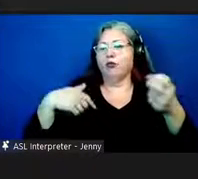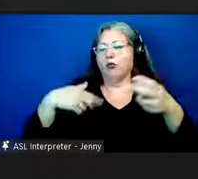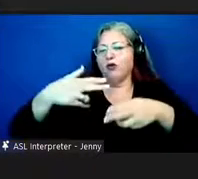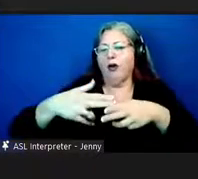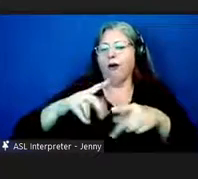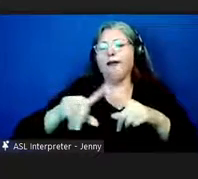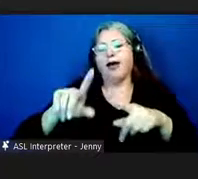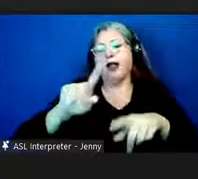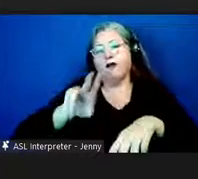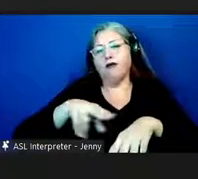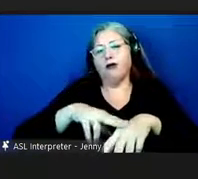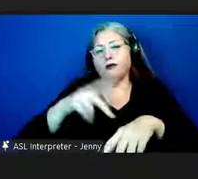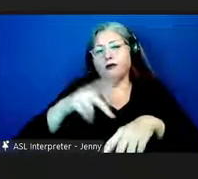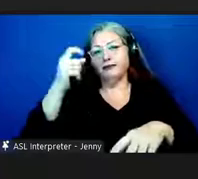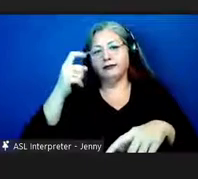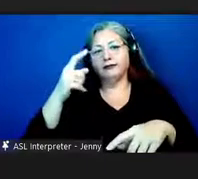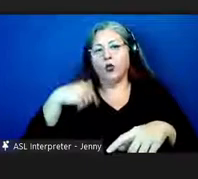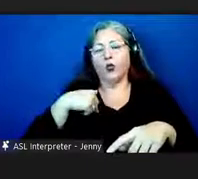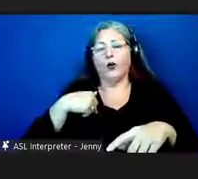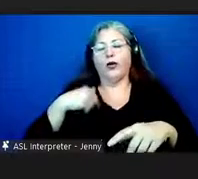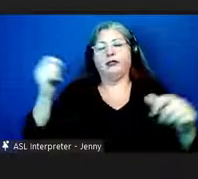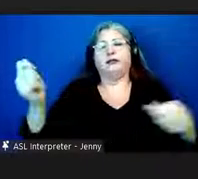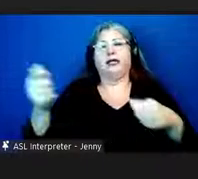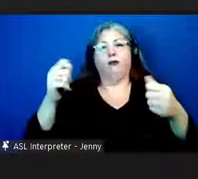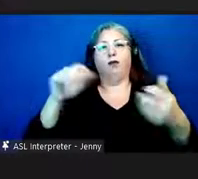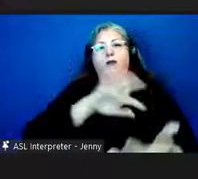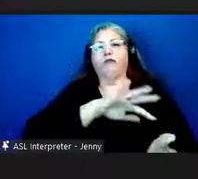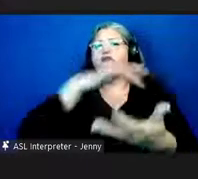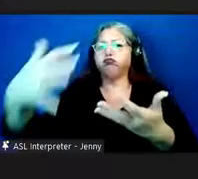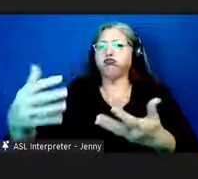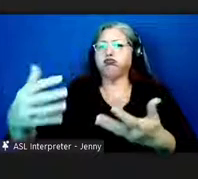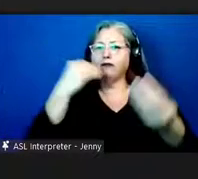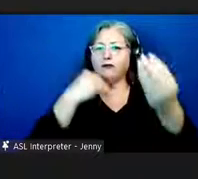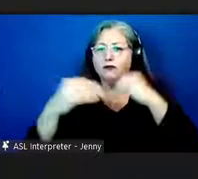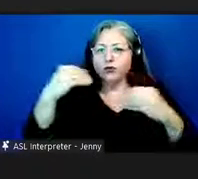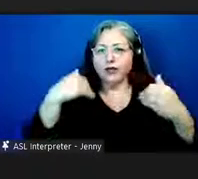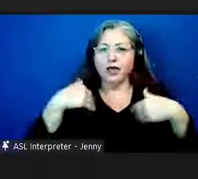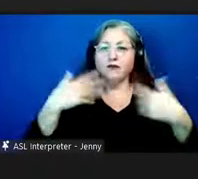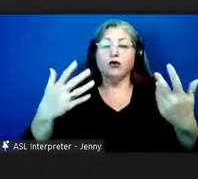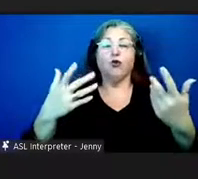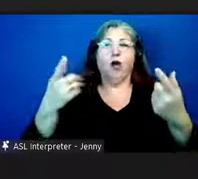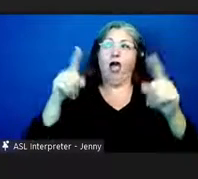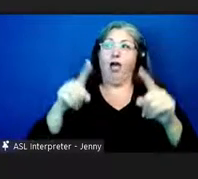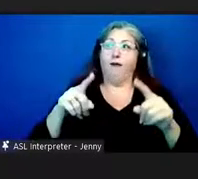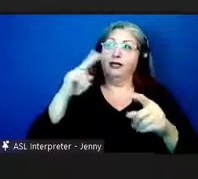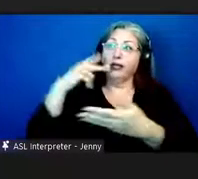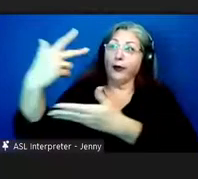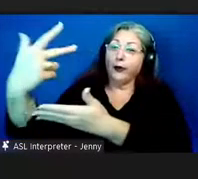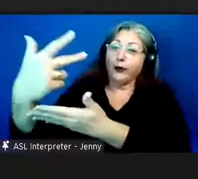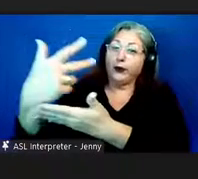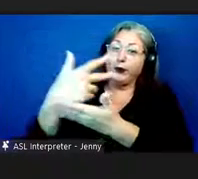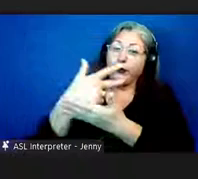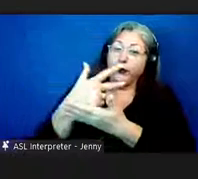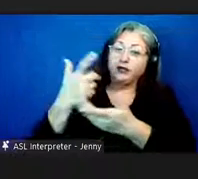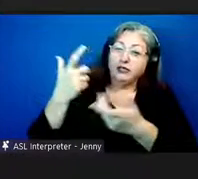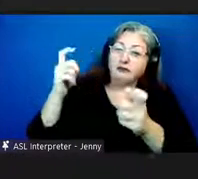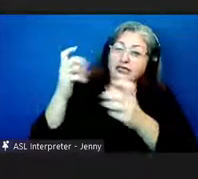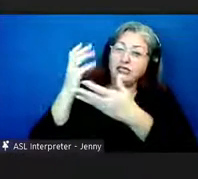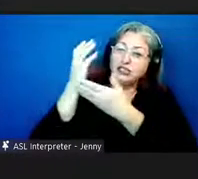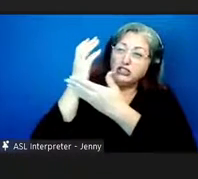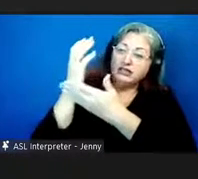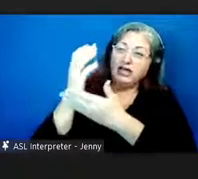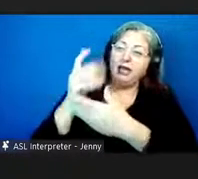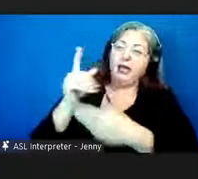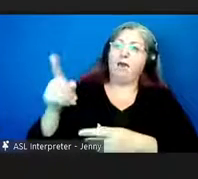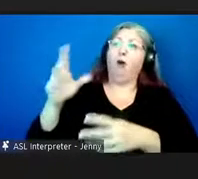of course uh food was very important so here comes the ship and he's part of